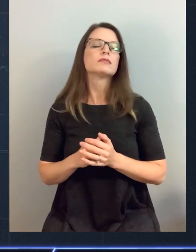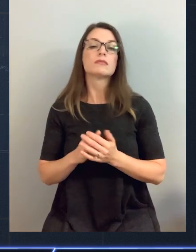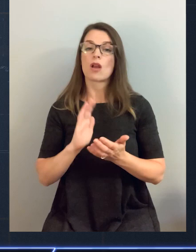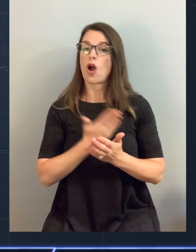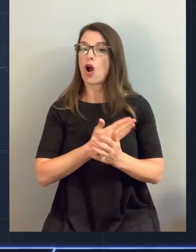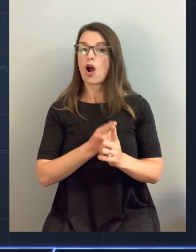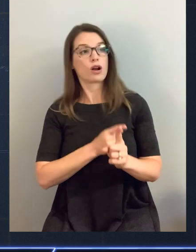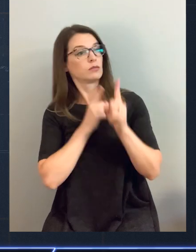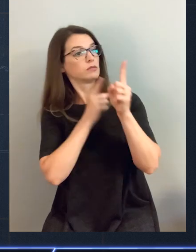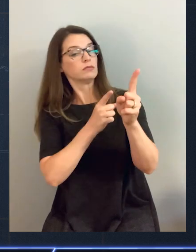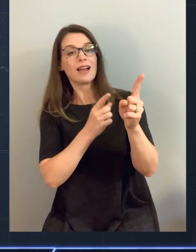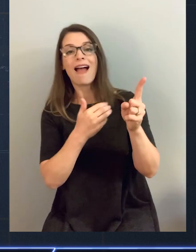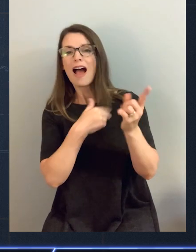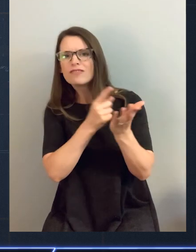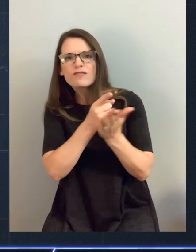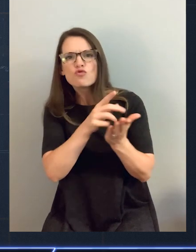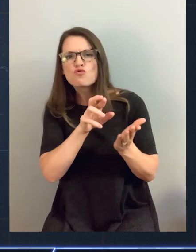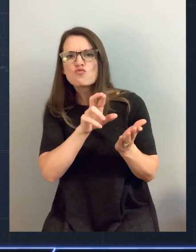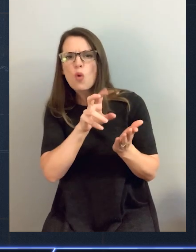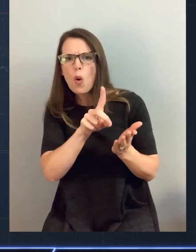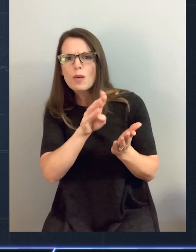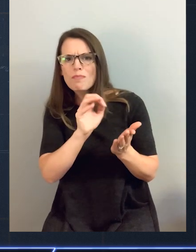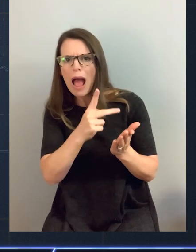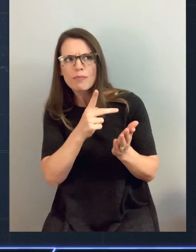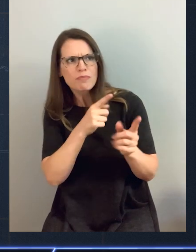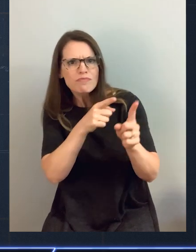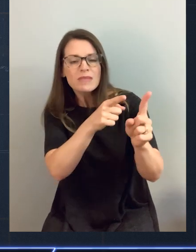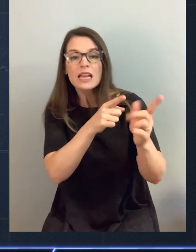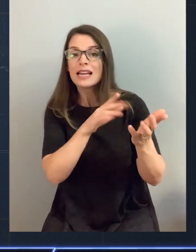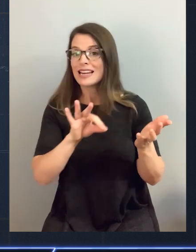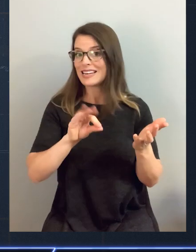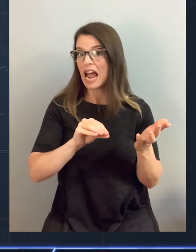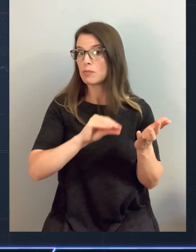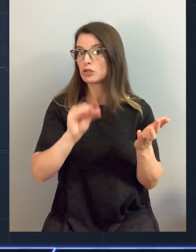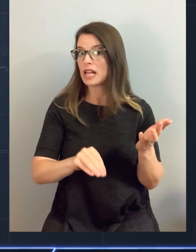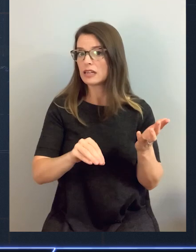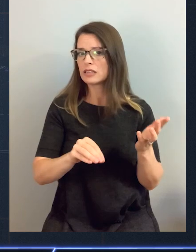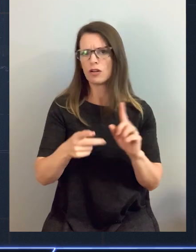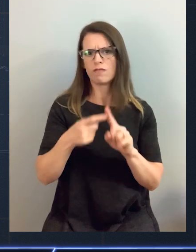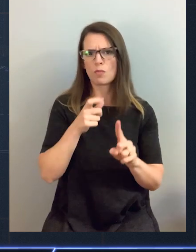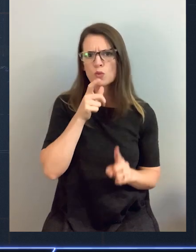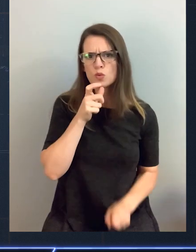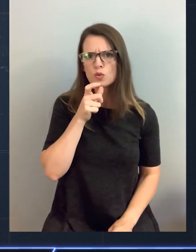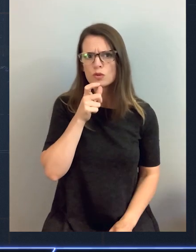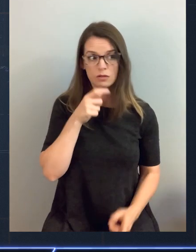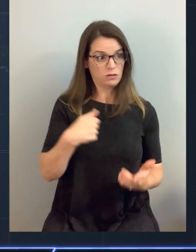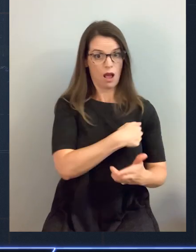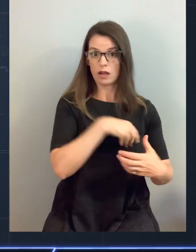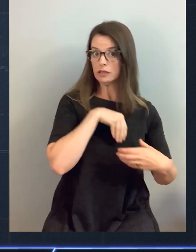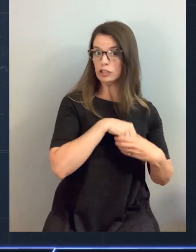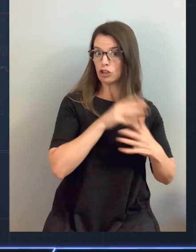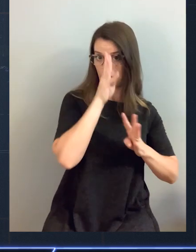that we have is that we expect 90% of the roadmap for any service to come from you, from our customers. That last 10%,